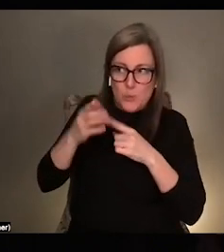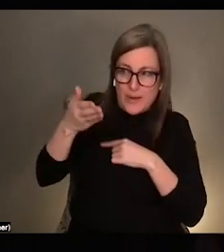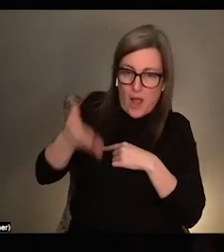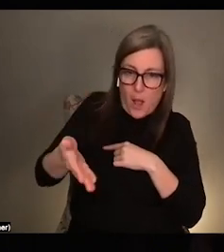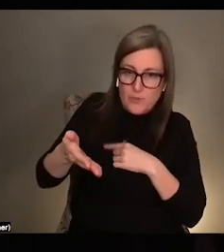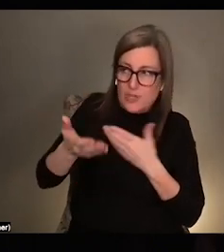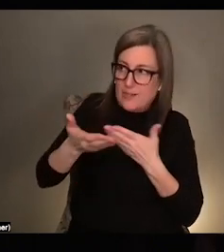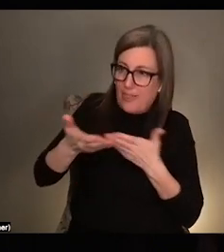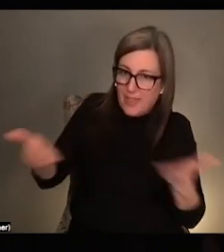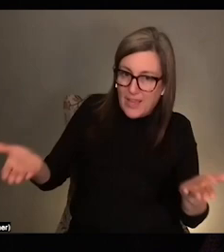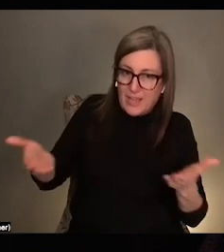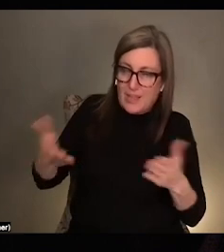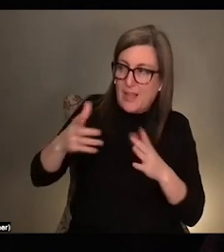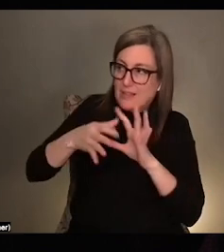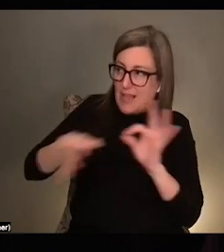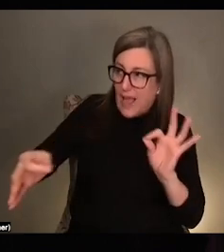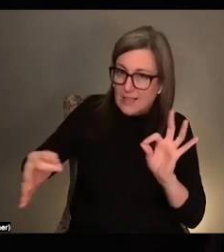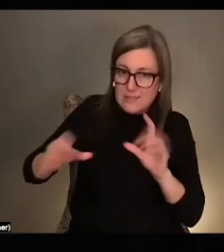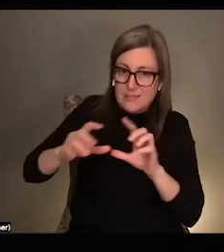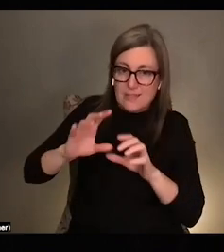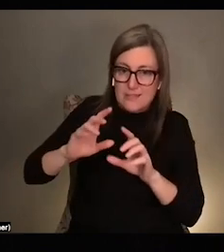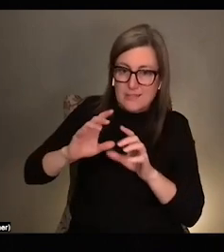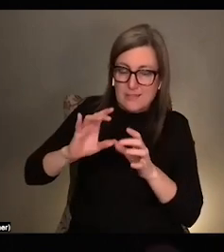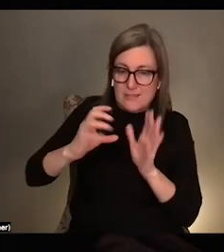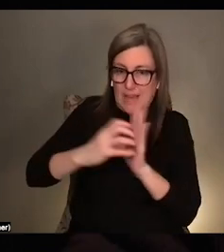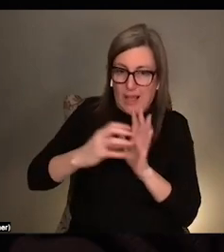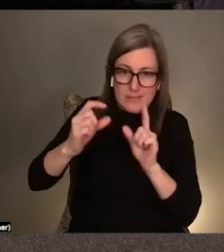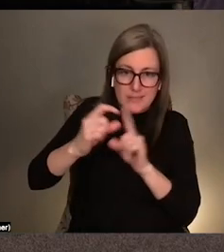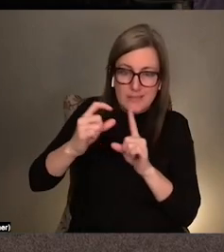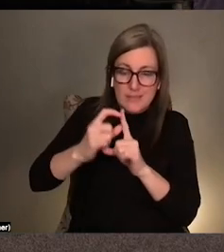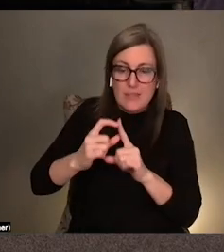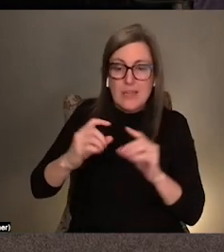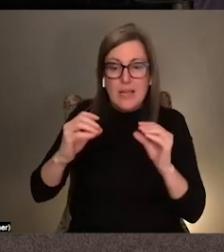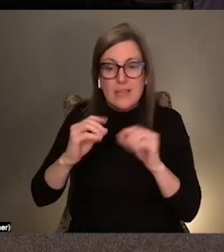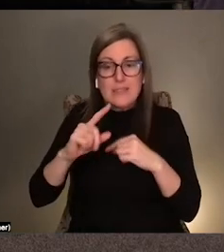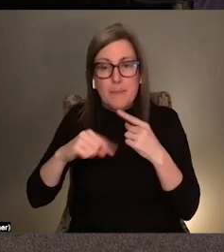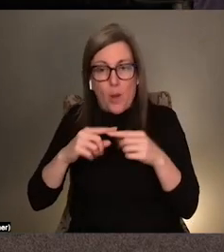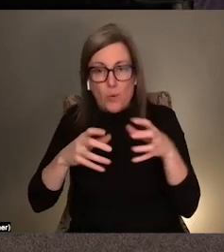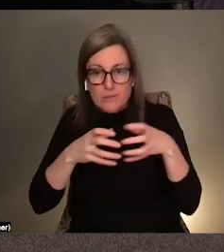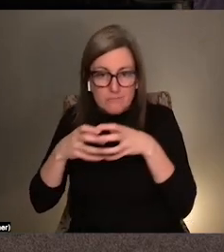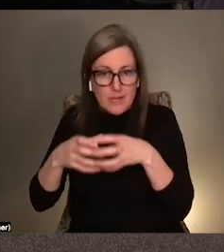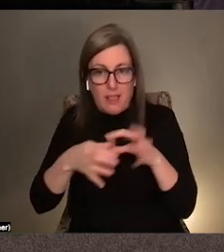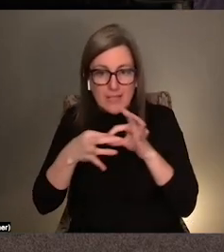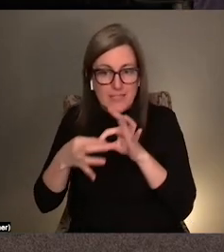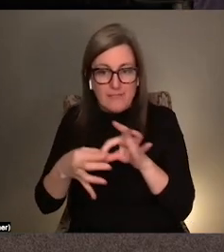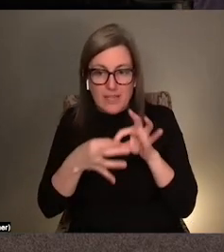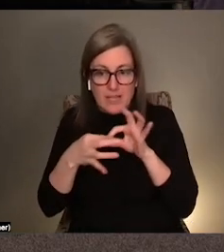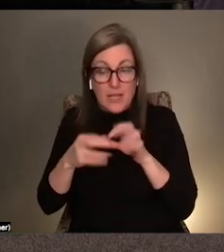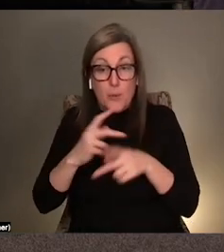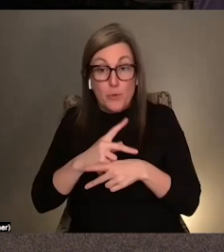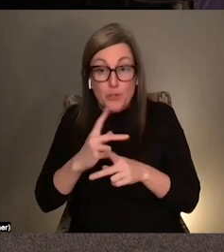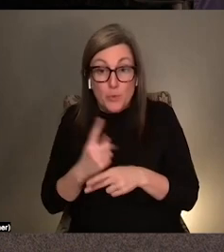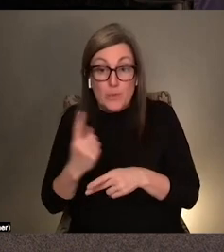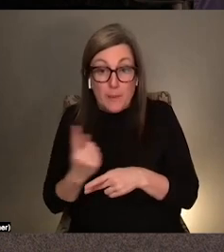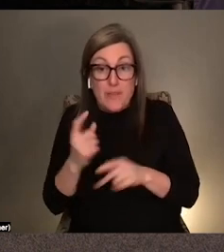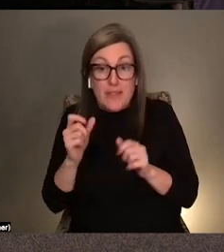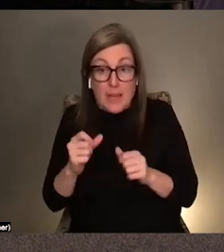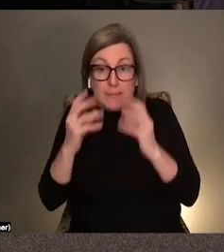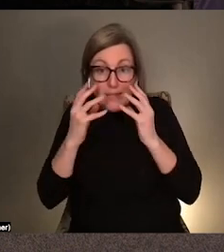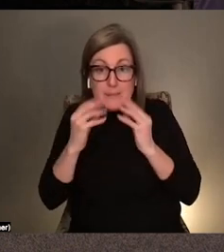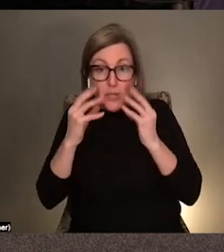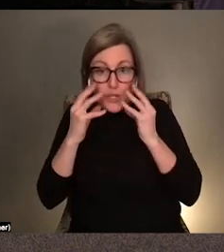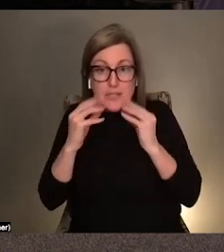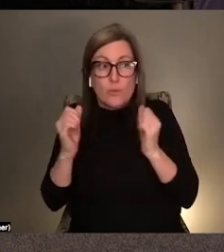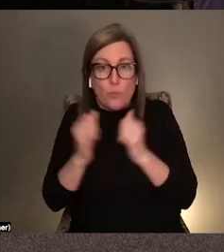thing, to a text, you know, accessibility, accessibility is about collectivity. It's about like producing a thing that can be experienced like